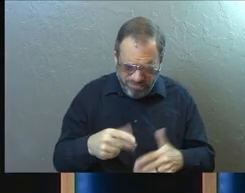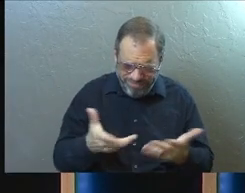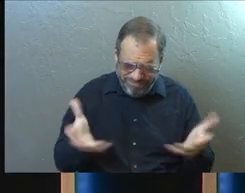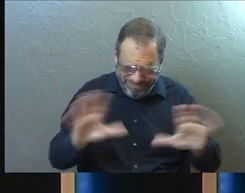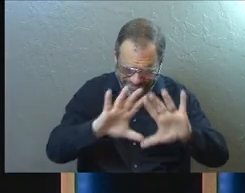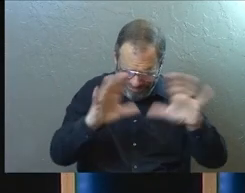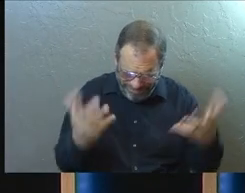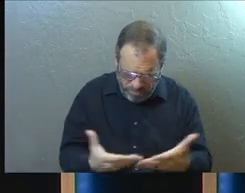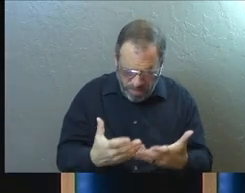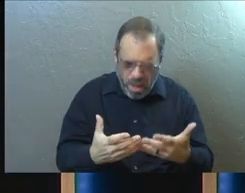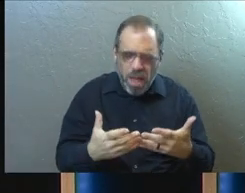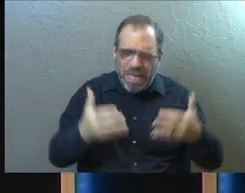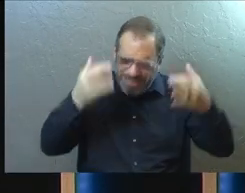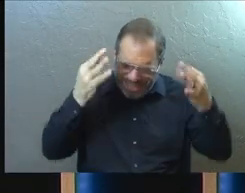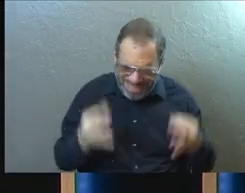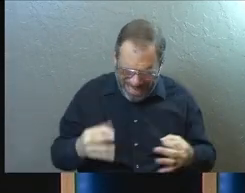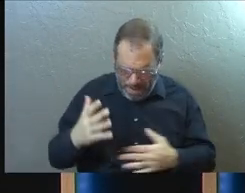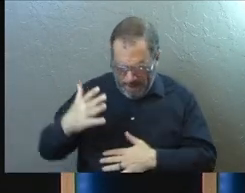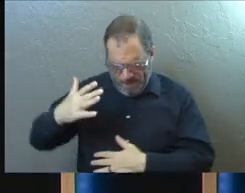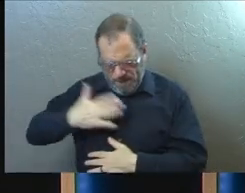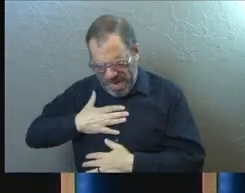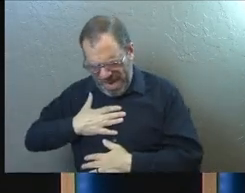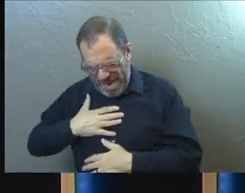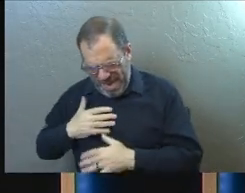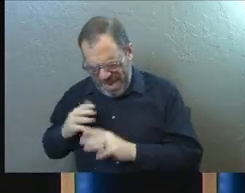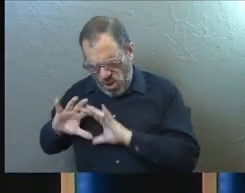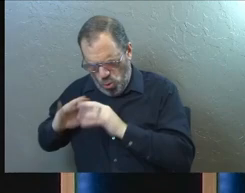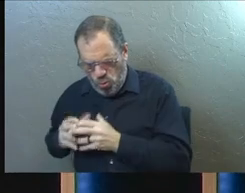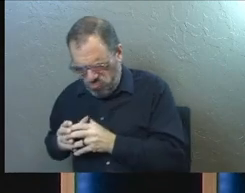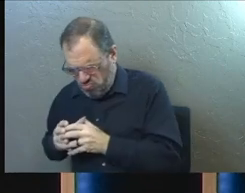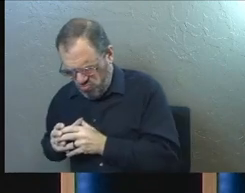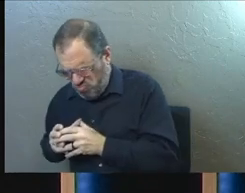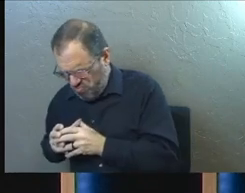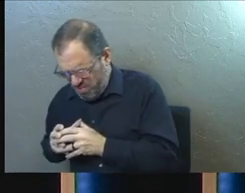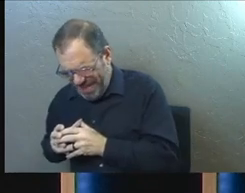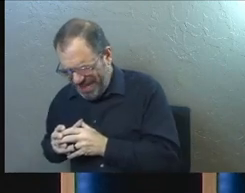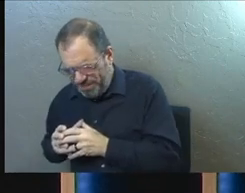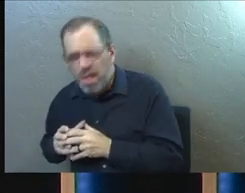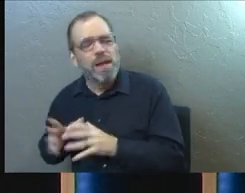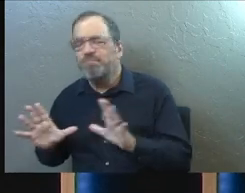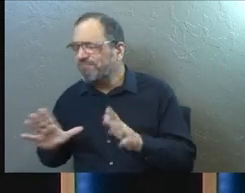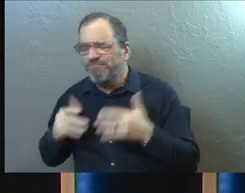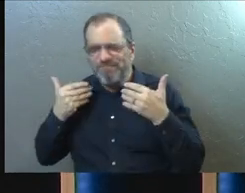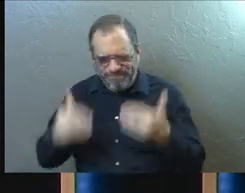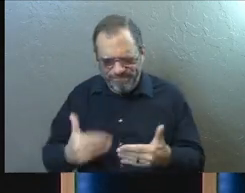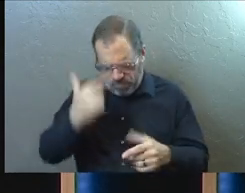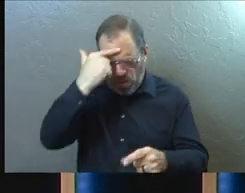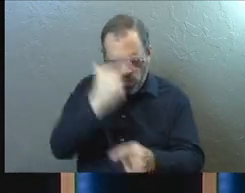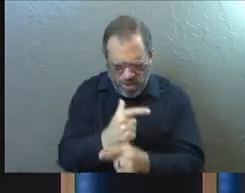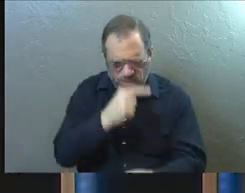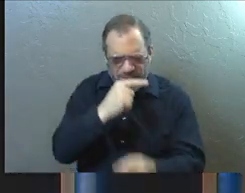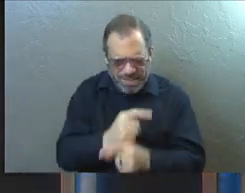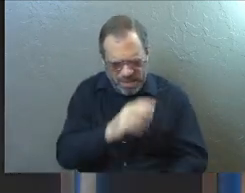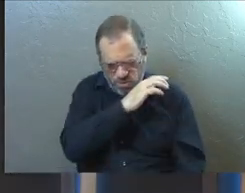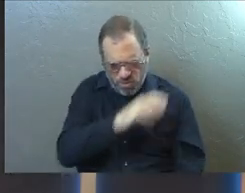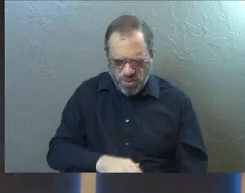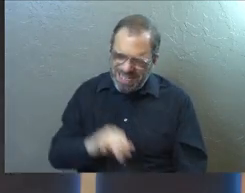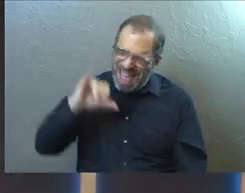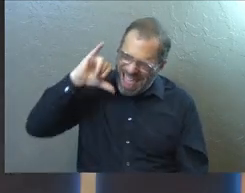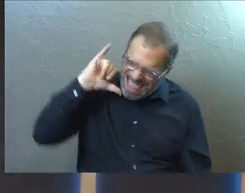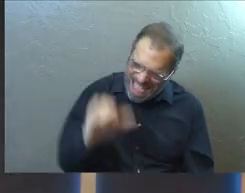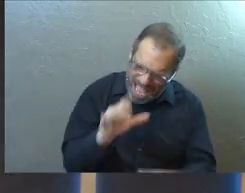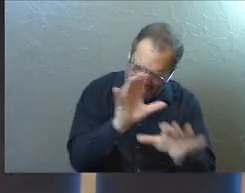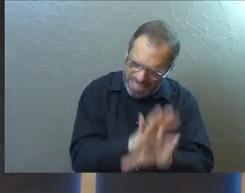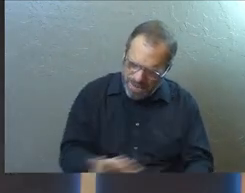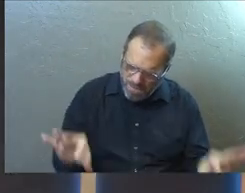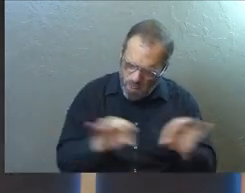God, we choose, God, to let go of our own groups and pick up being brothers and sisters in Christ. That's what's more